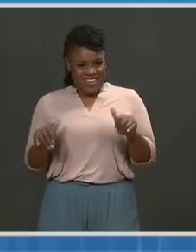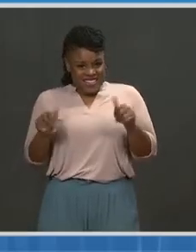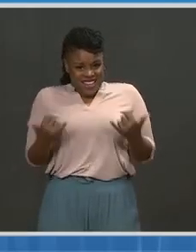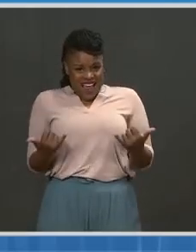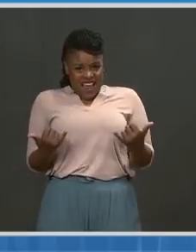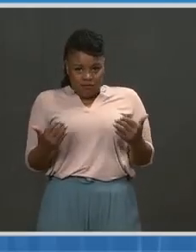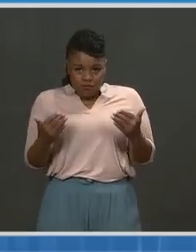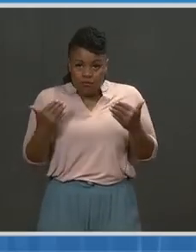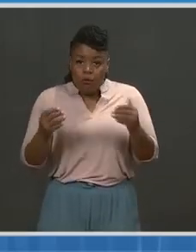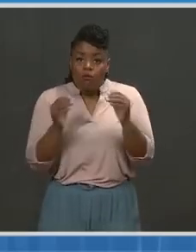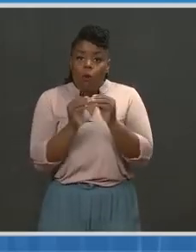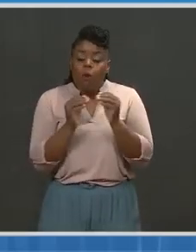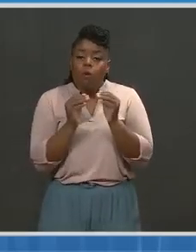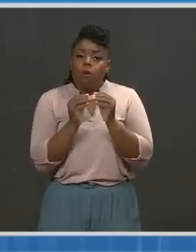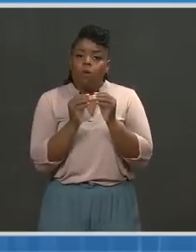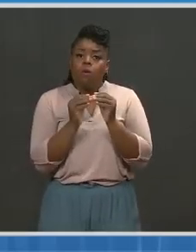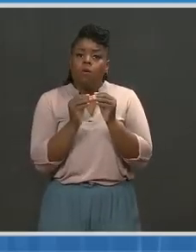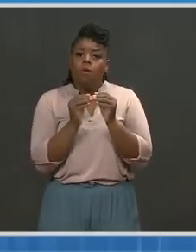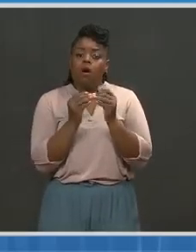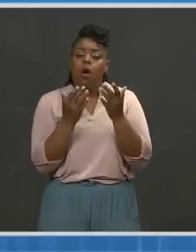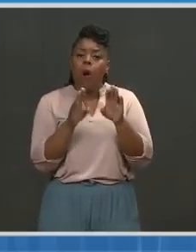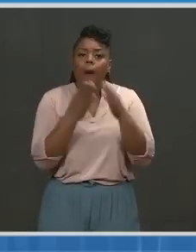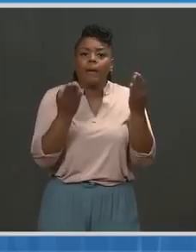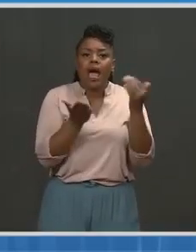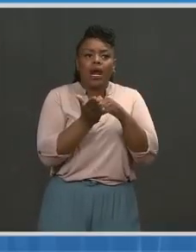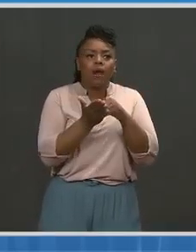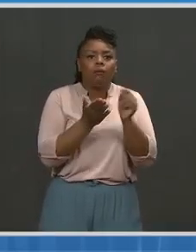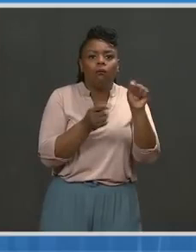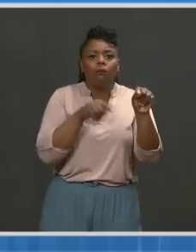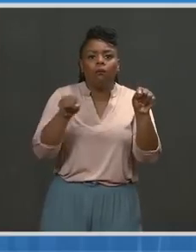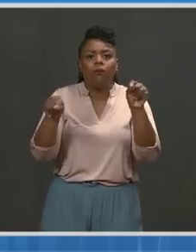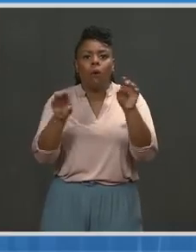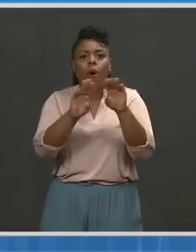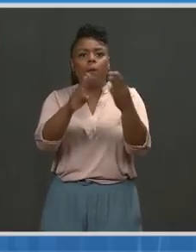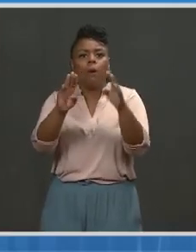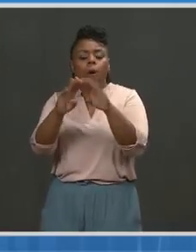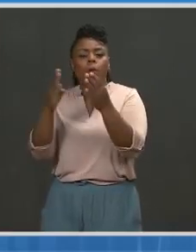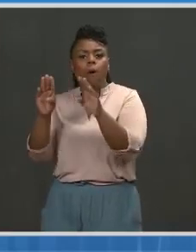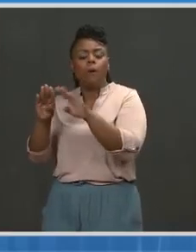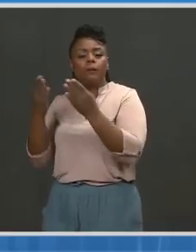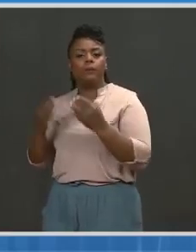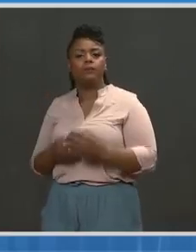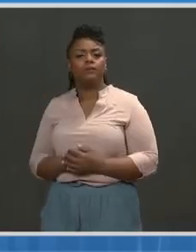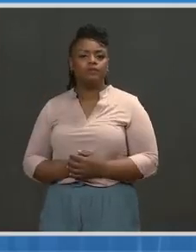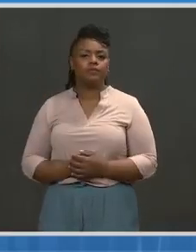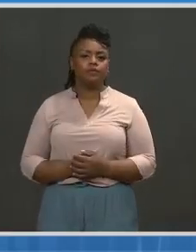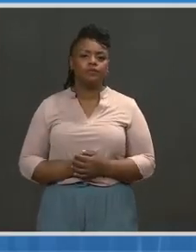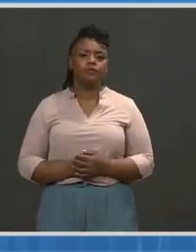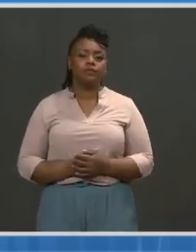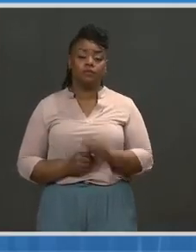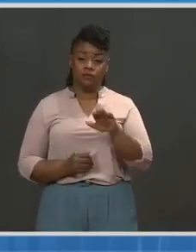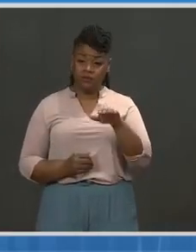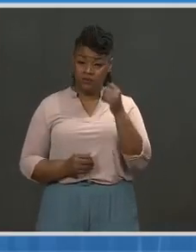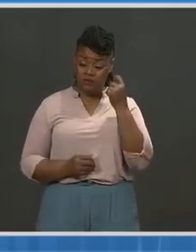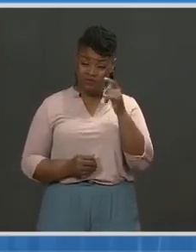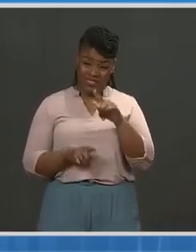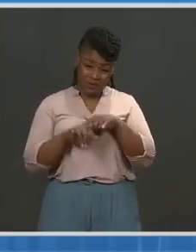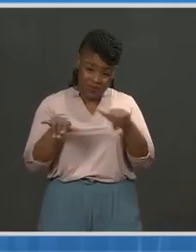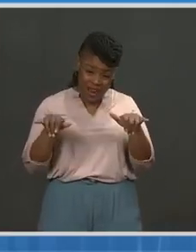that they're now able to move forward with broader reopening as a result of our updated recommendations on physical distancing.